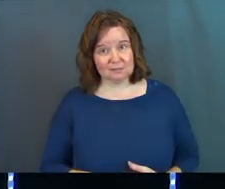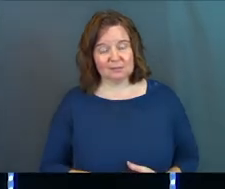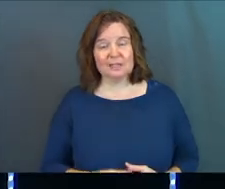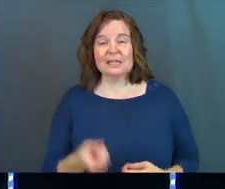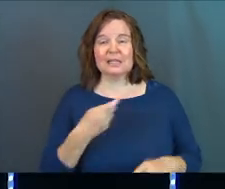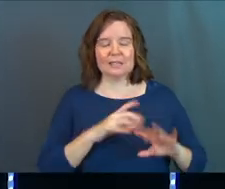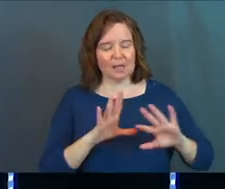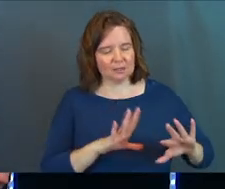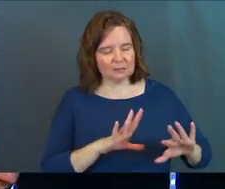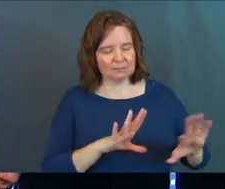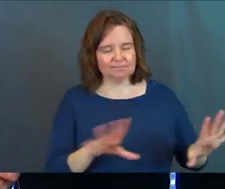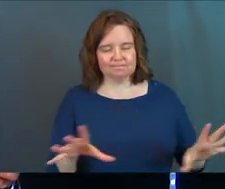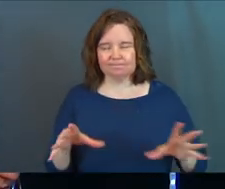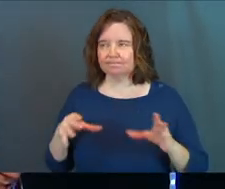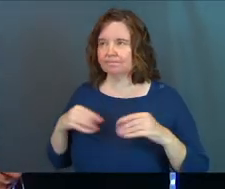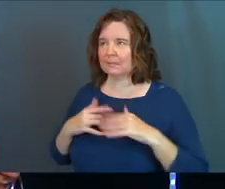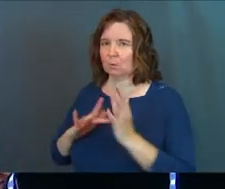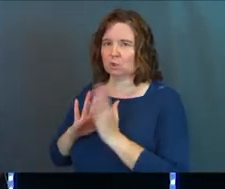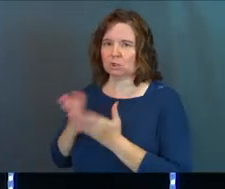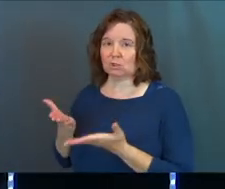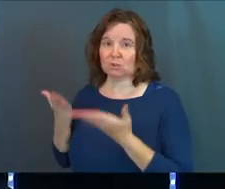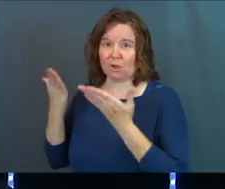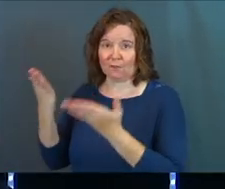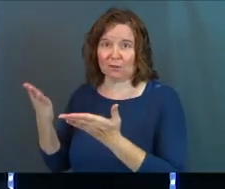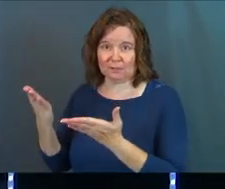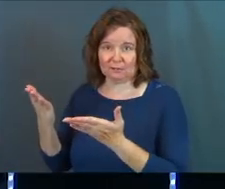Instead, take what Jesus is offering you. Amen?